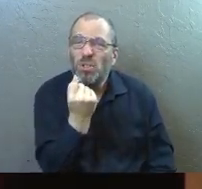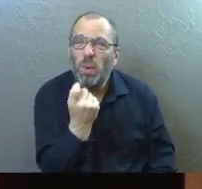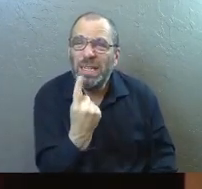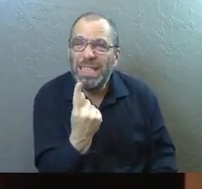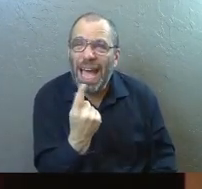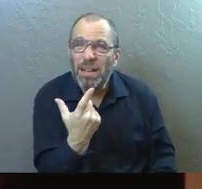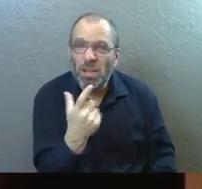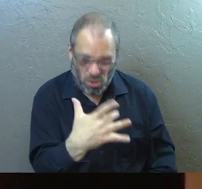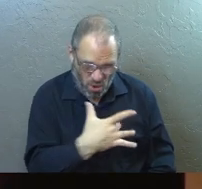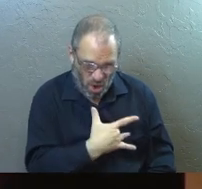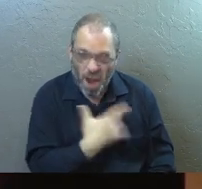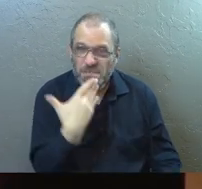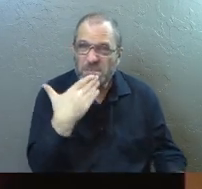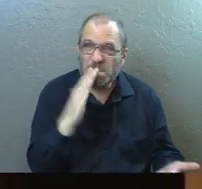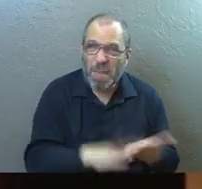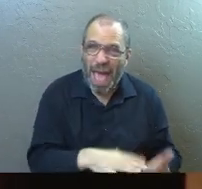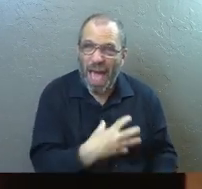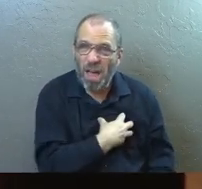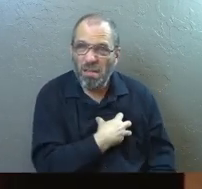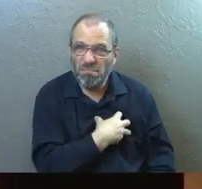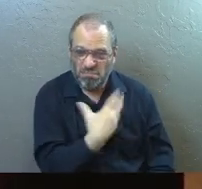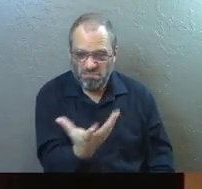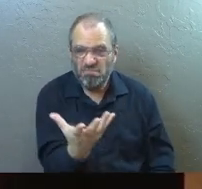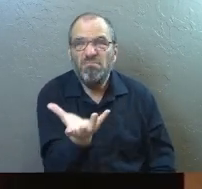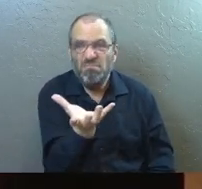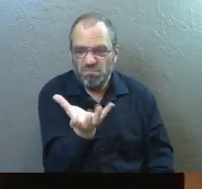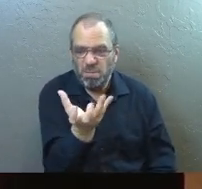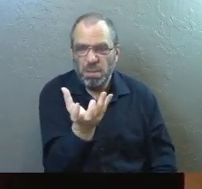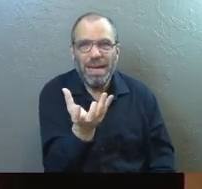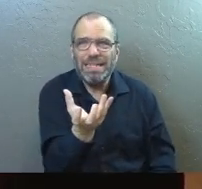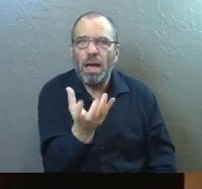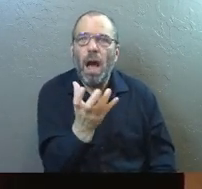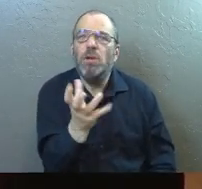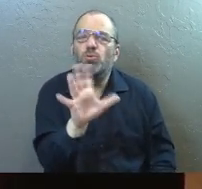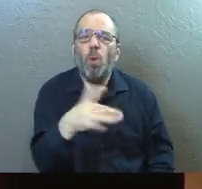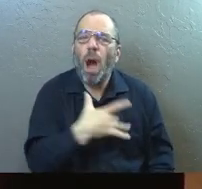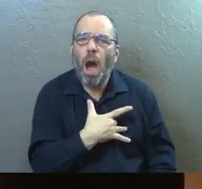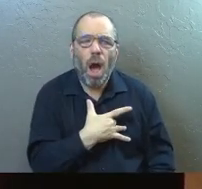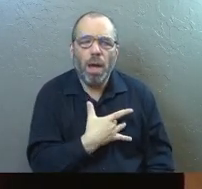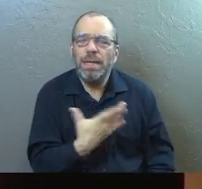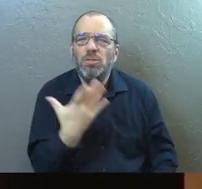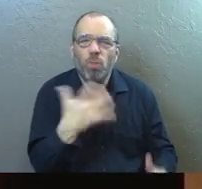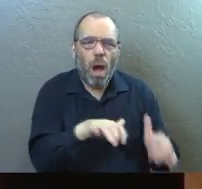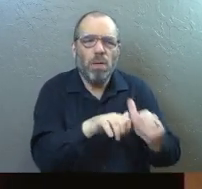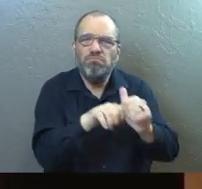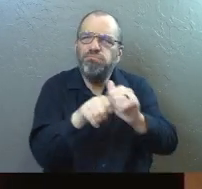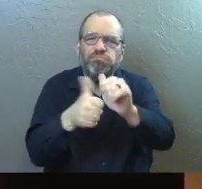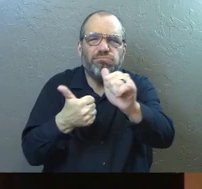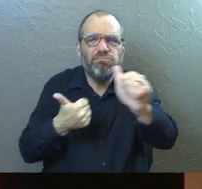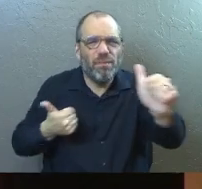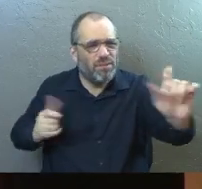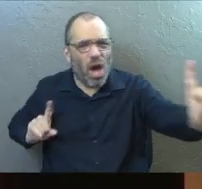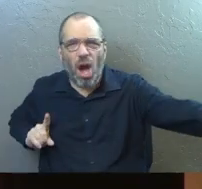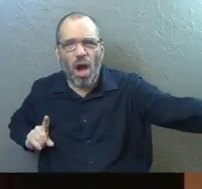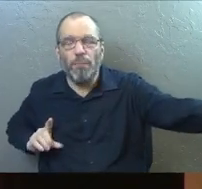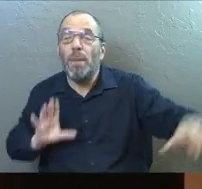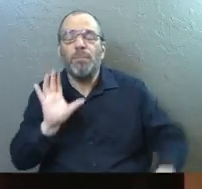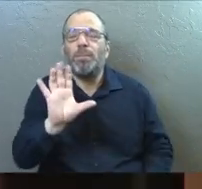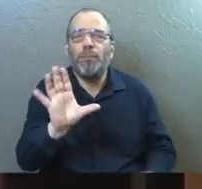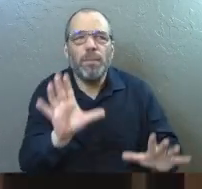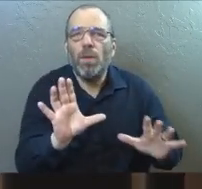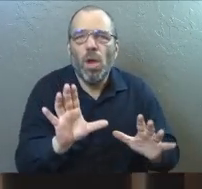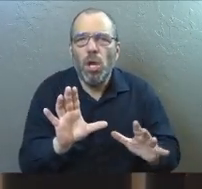realize how bad it is. You don't realize how far away you are. Guys,